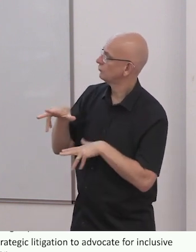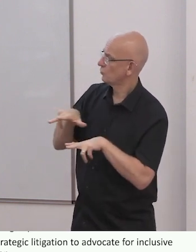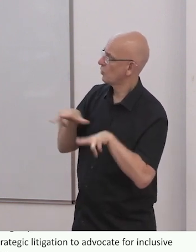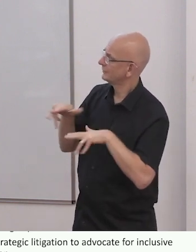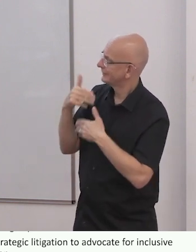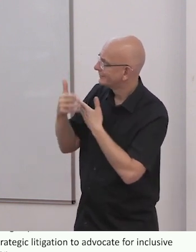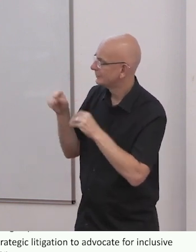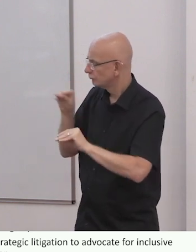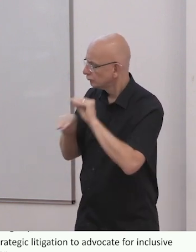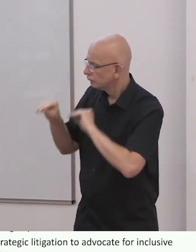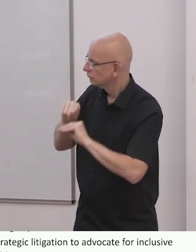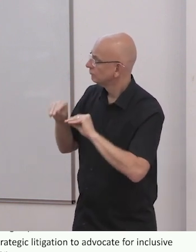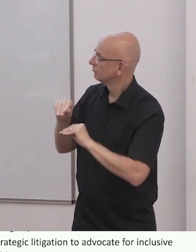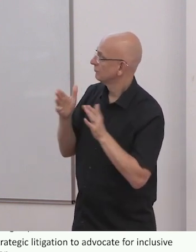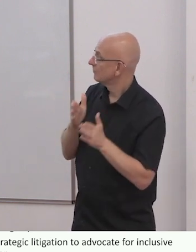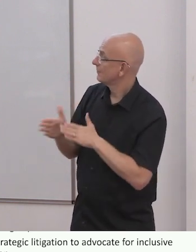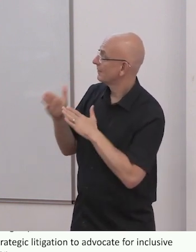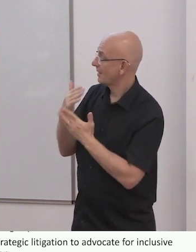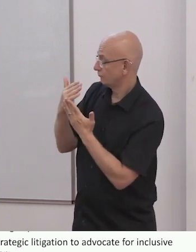education that they faced.